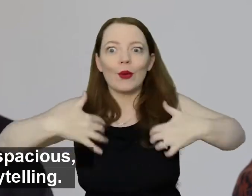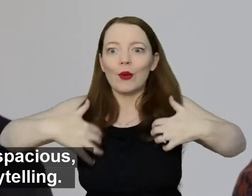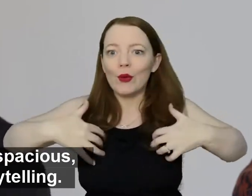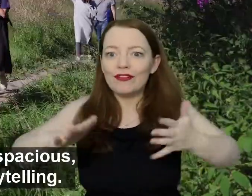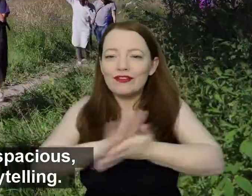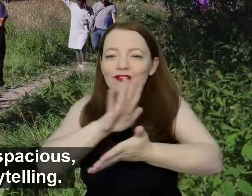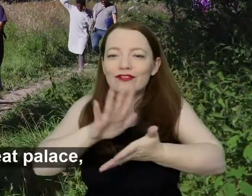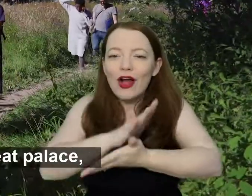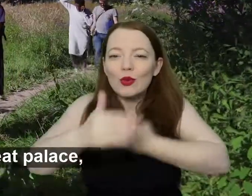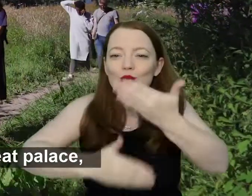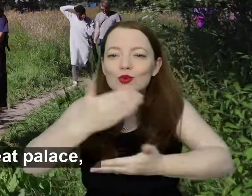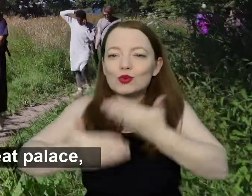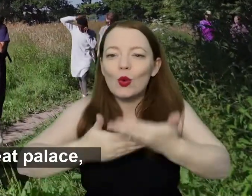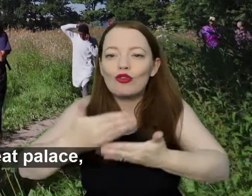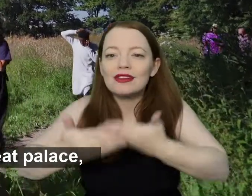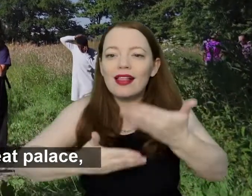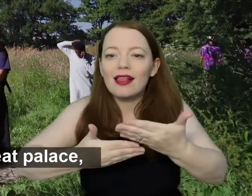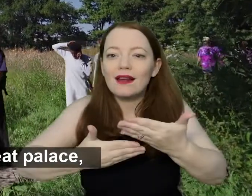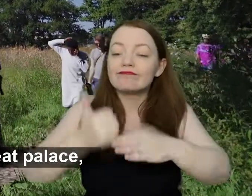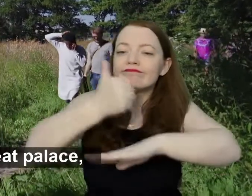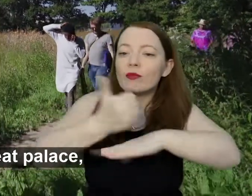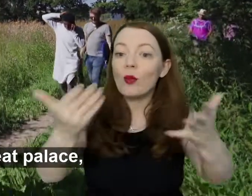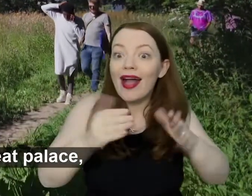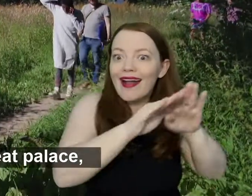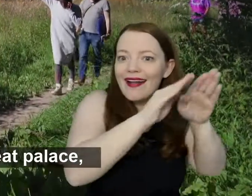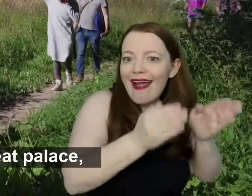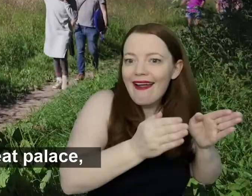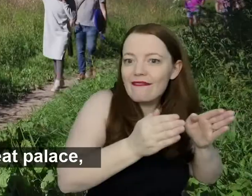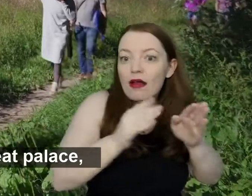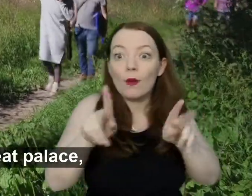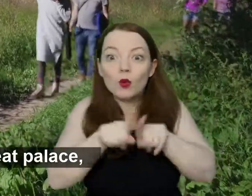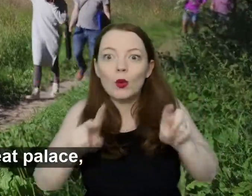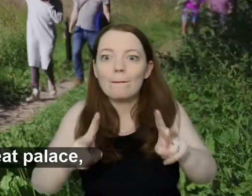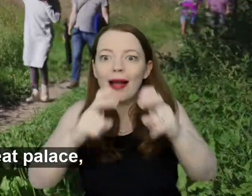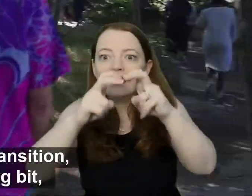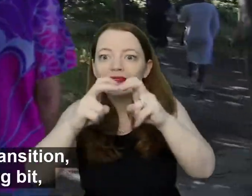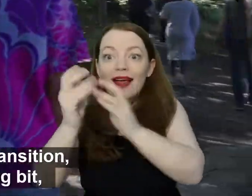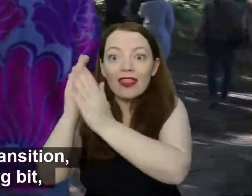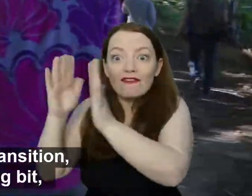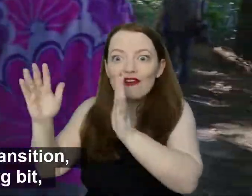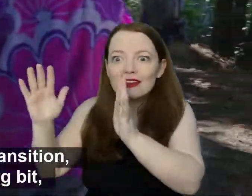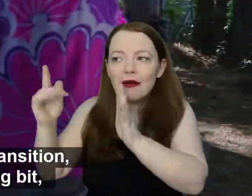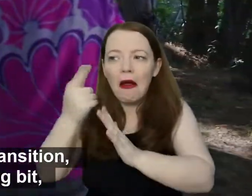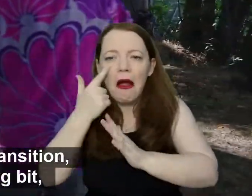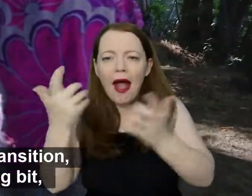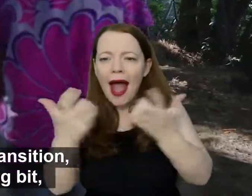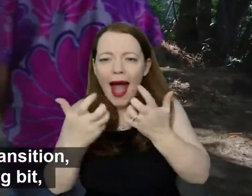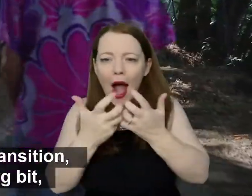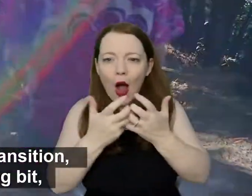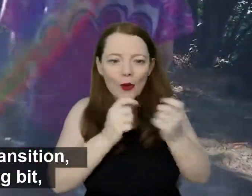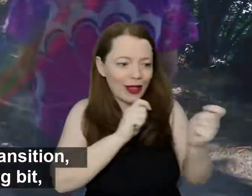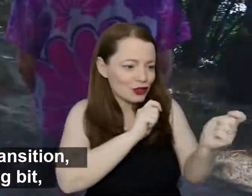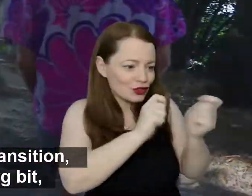of way of storytelling. It's set in a cave, it's set in this great palace, it's set in the forest, and just watching how we can